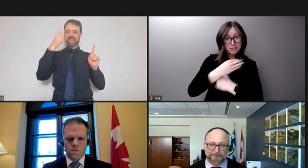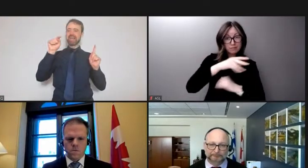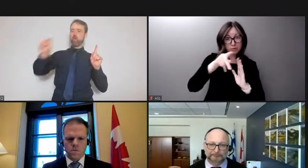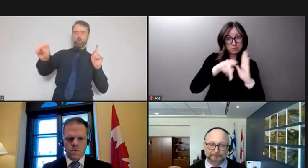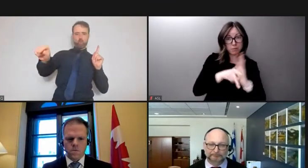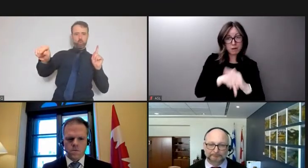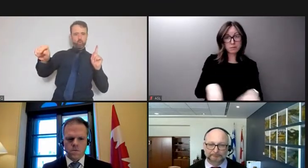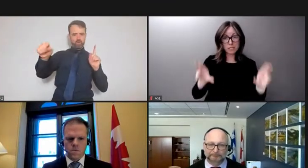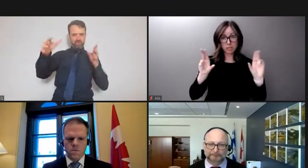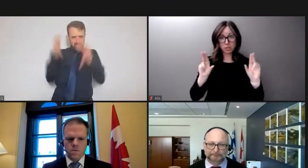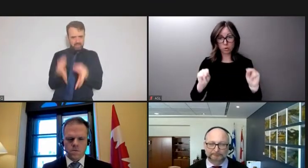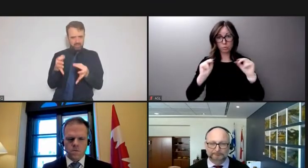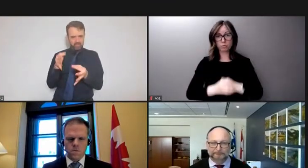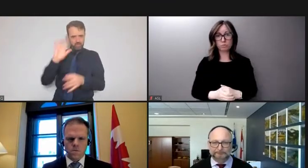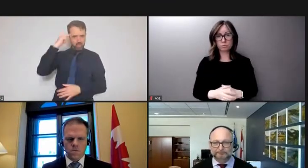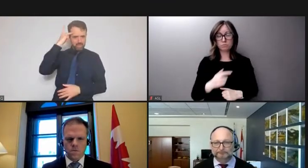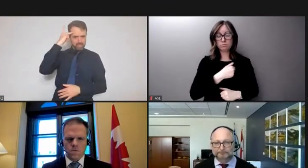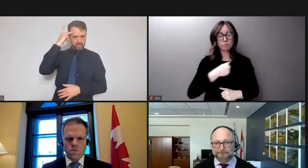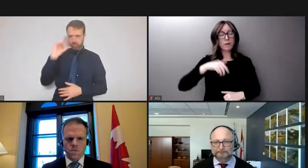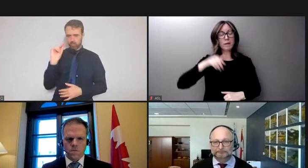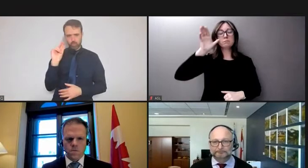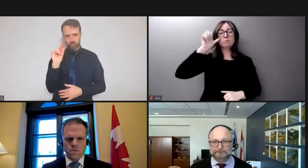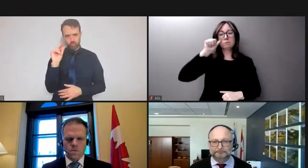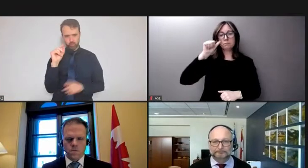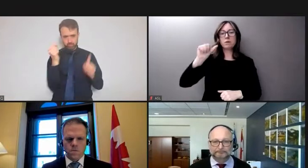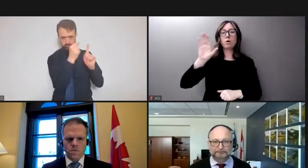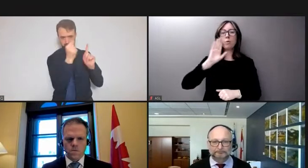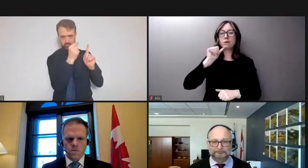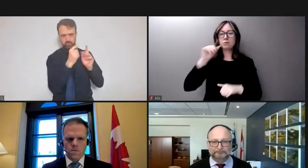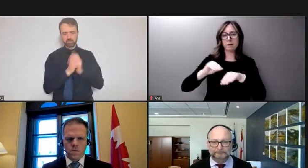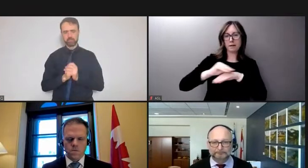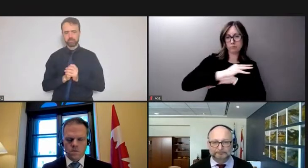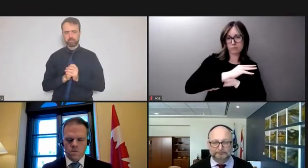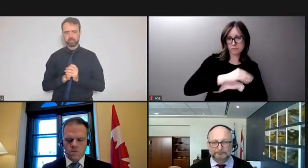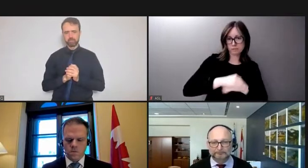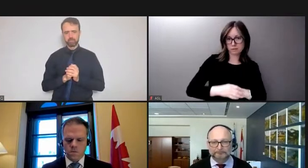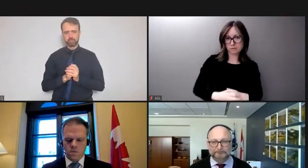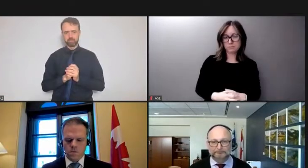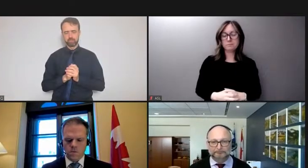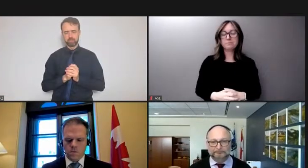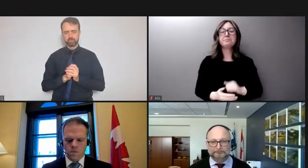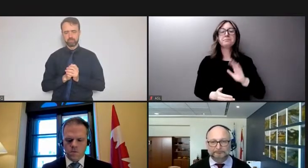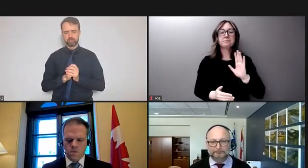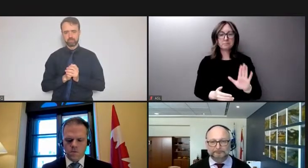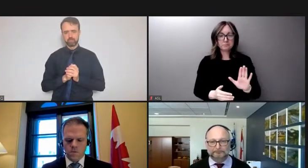And we are firm on that. Now, having said all of that,